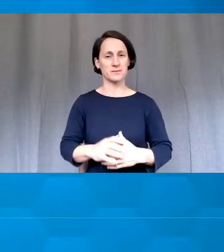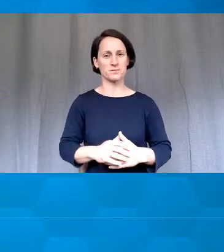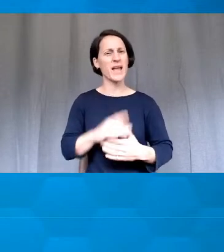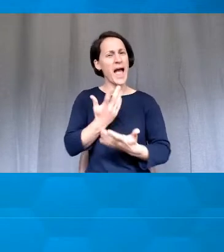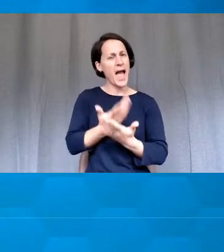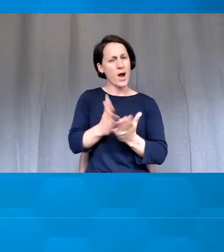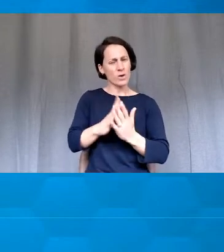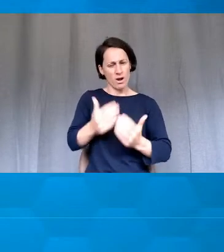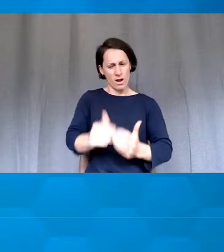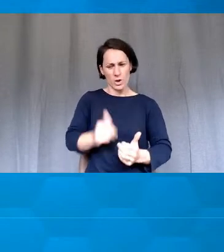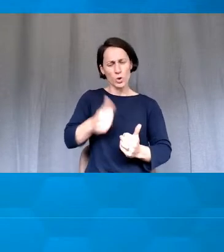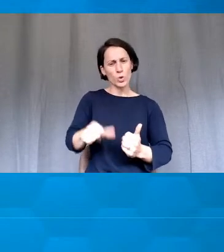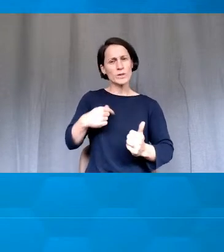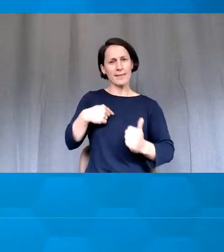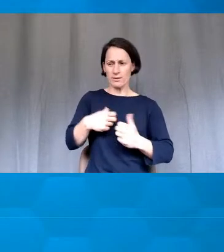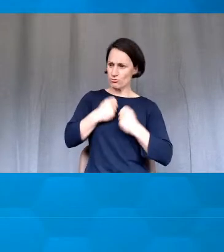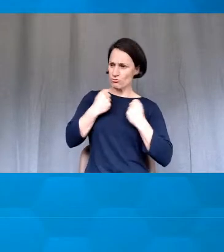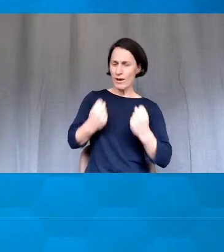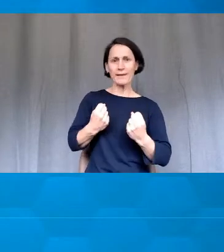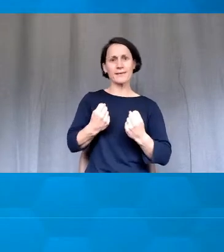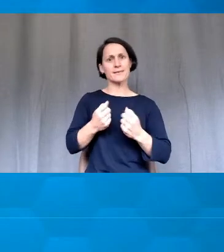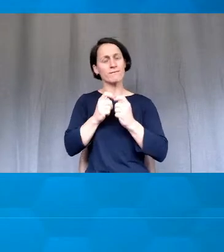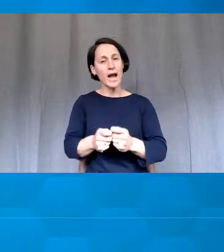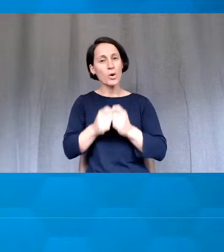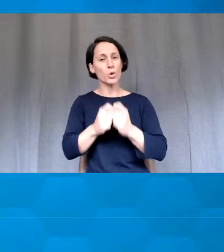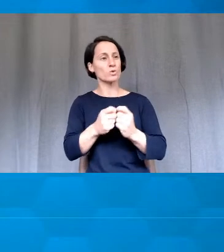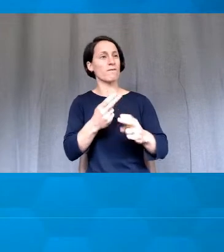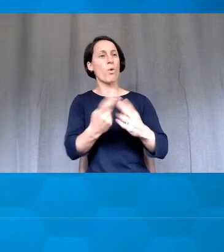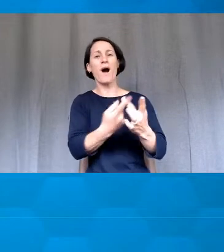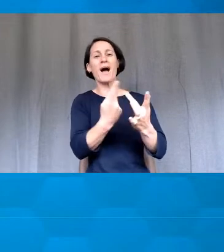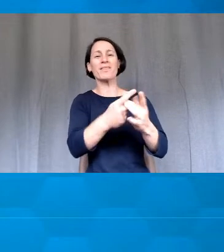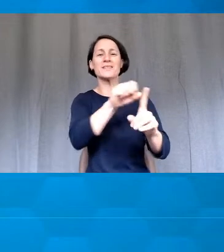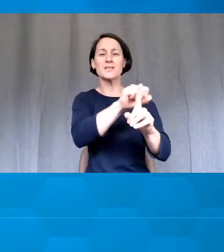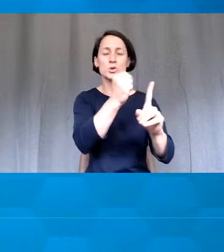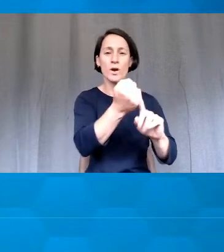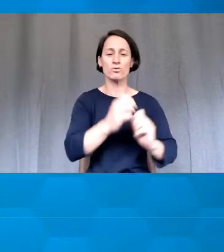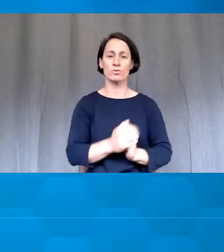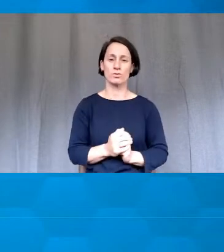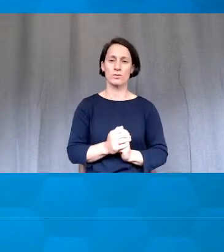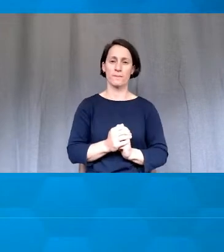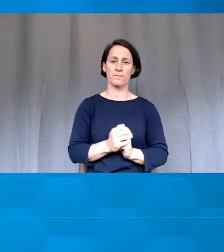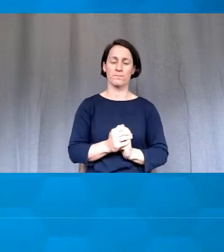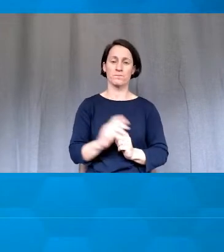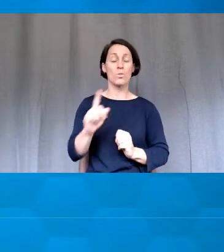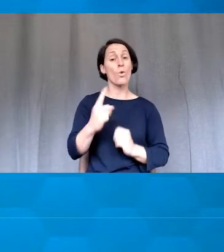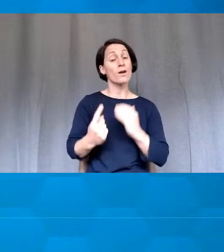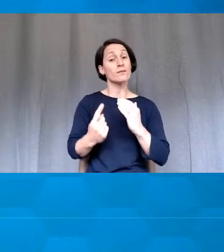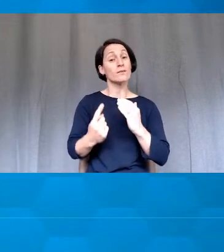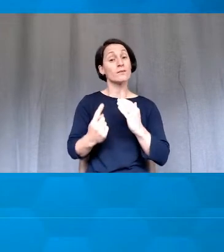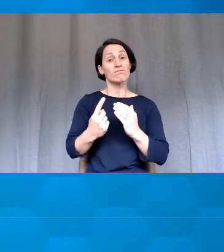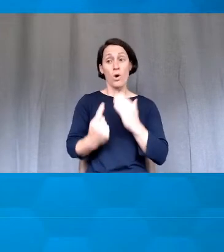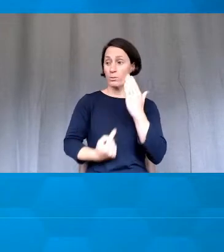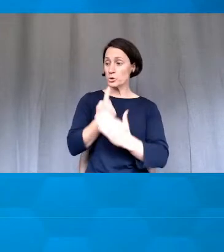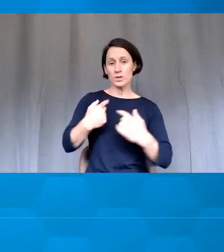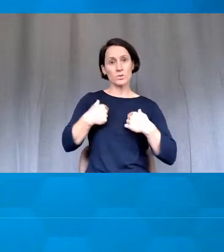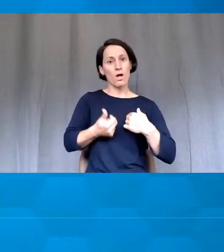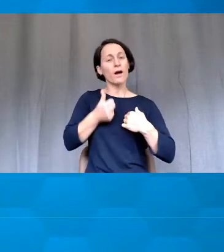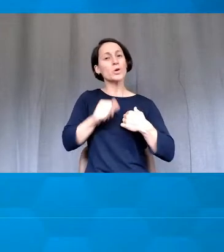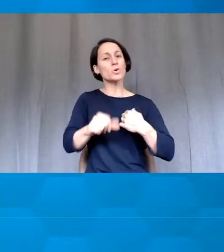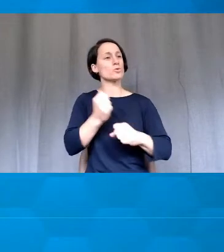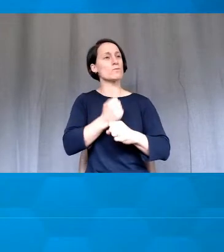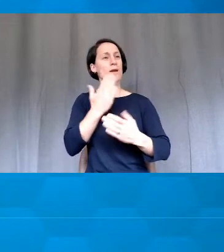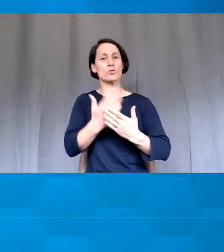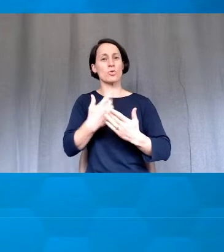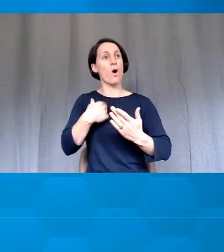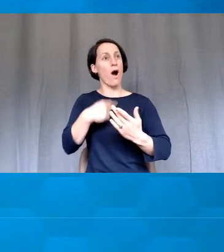more extensively? What opportunities will you take to increase your positive impact on others? Now, from the